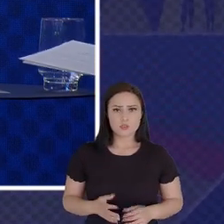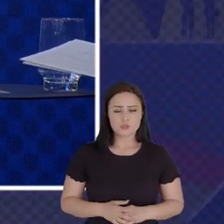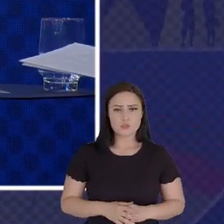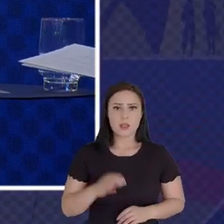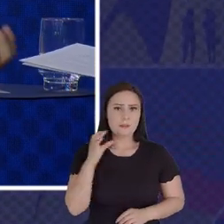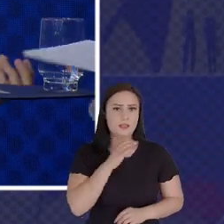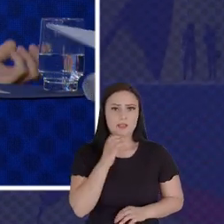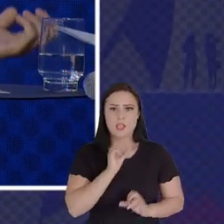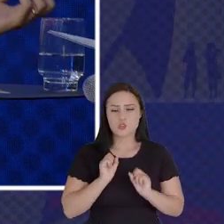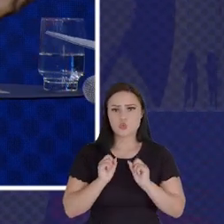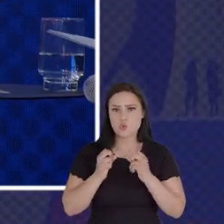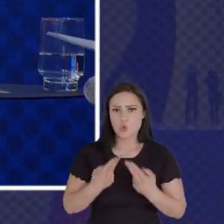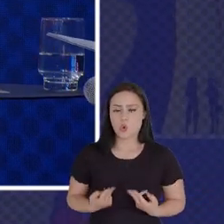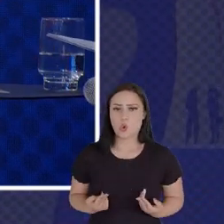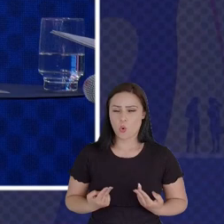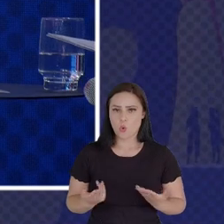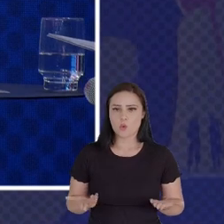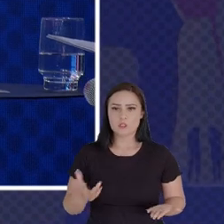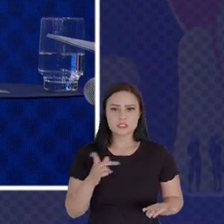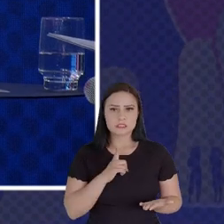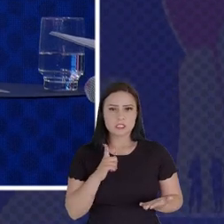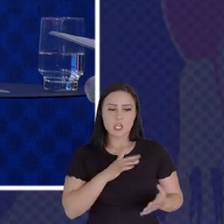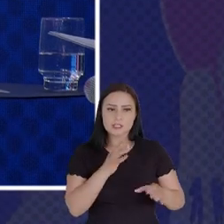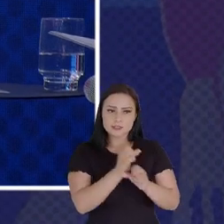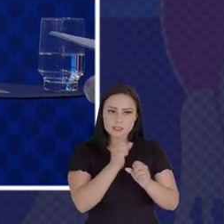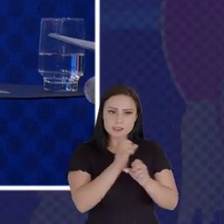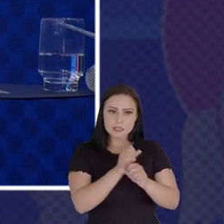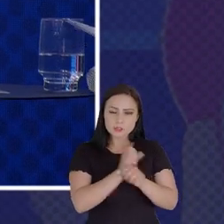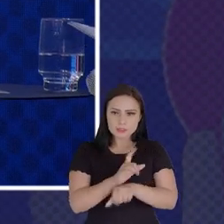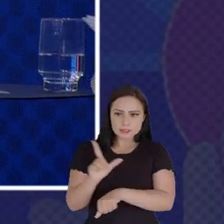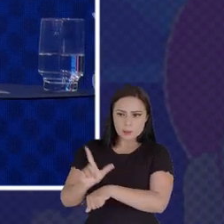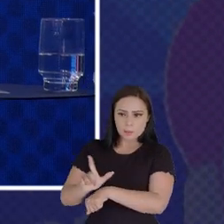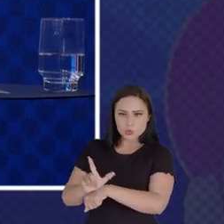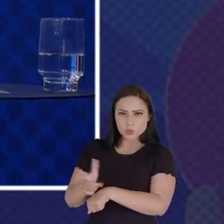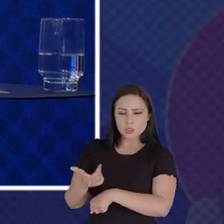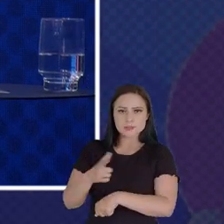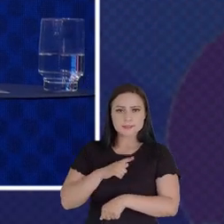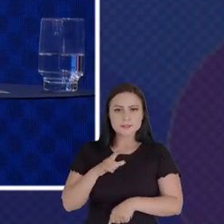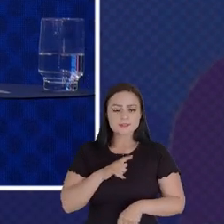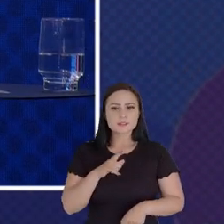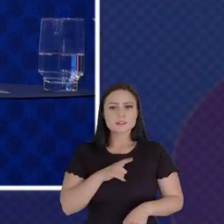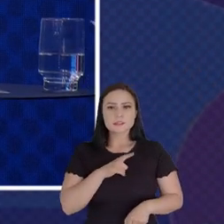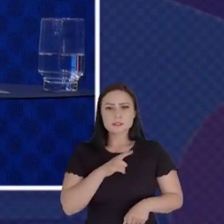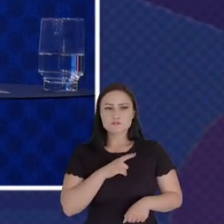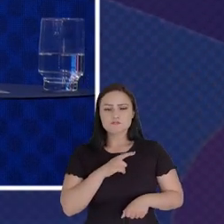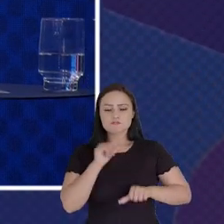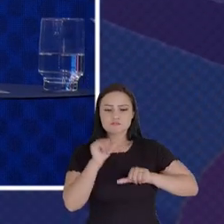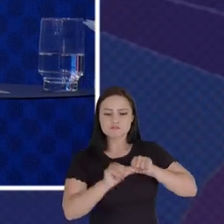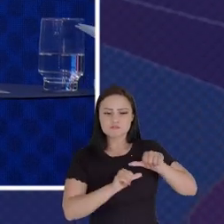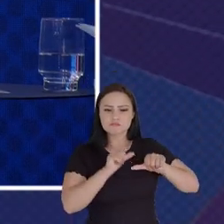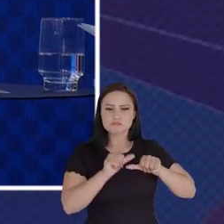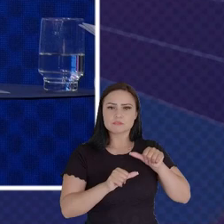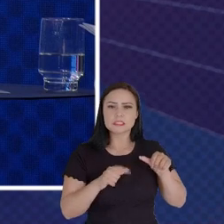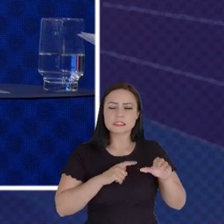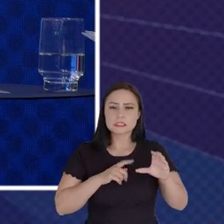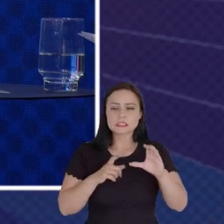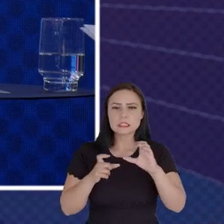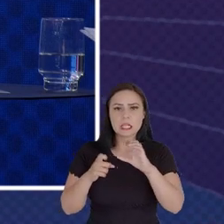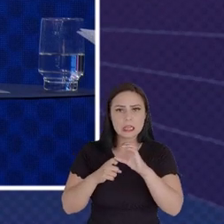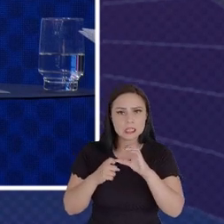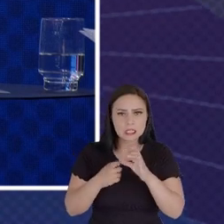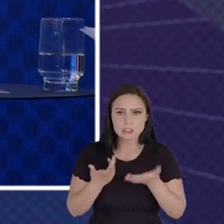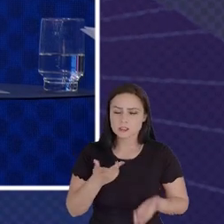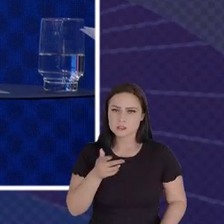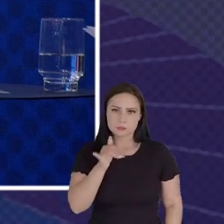Take The Findings From The Lab And Translate Them To The Clinic As Quickly As Possible So If It's Just About Trying To Get Science